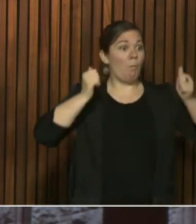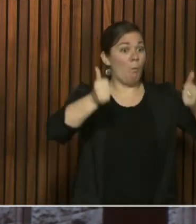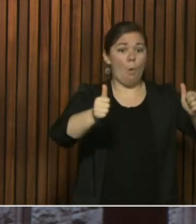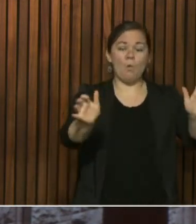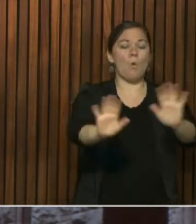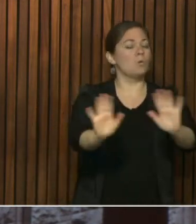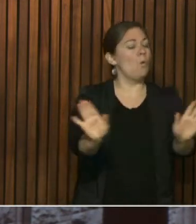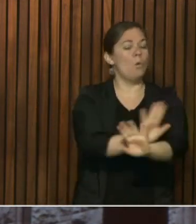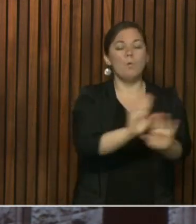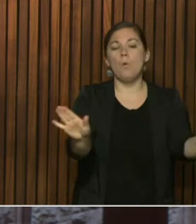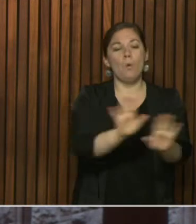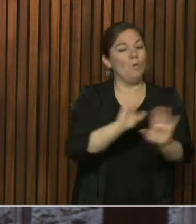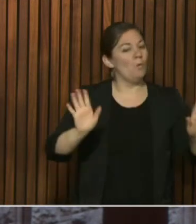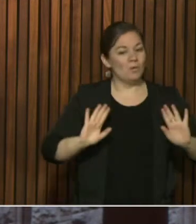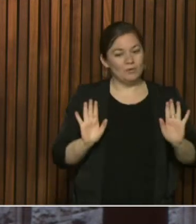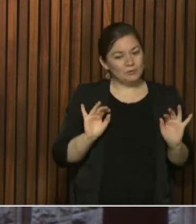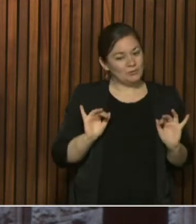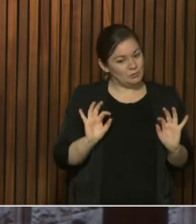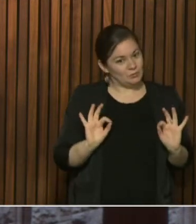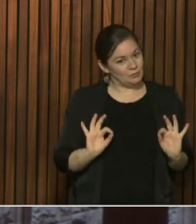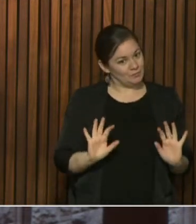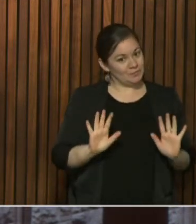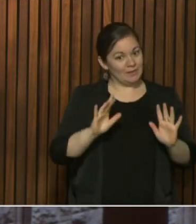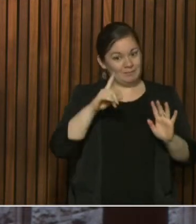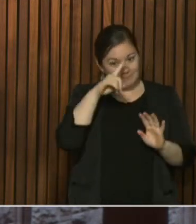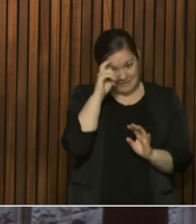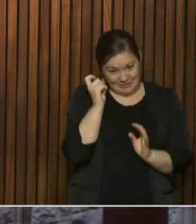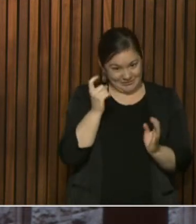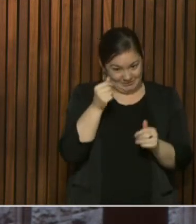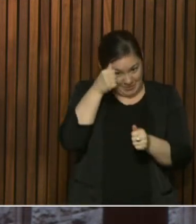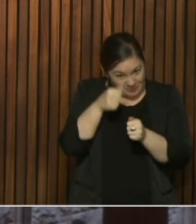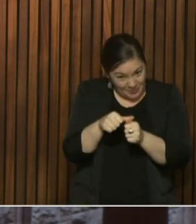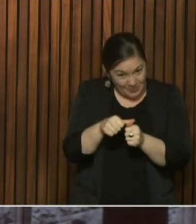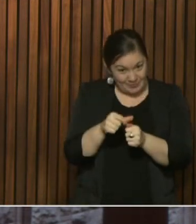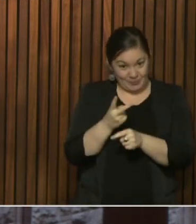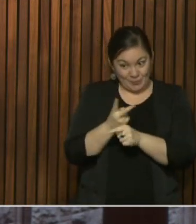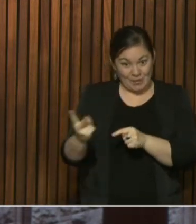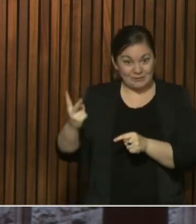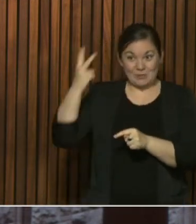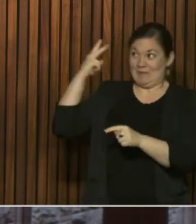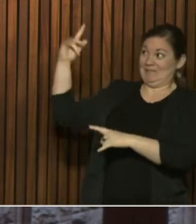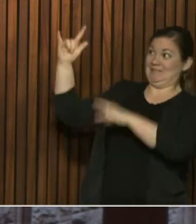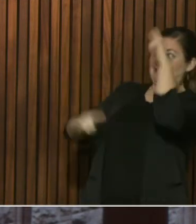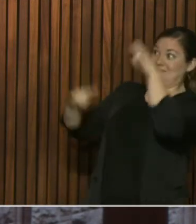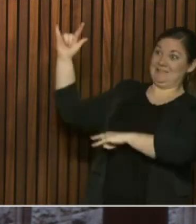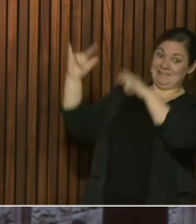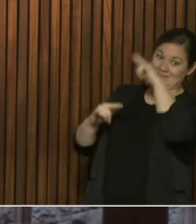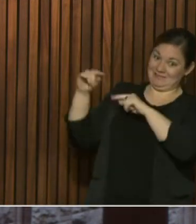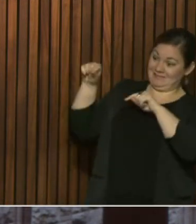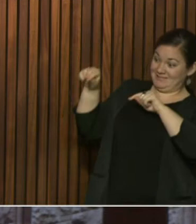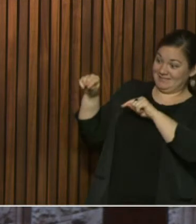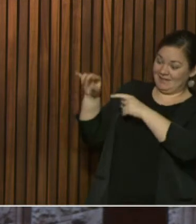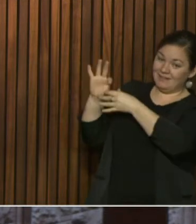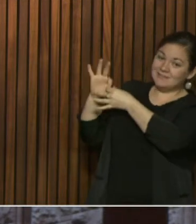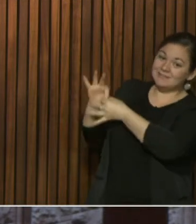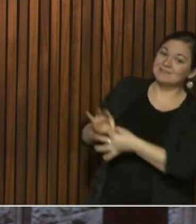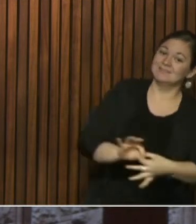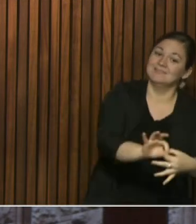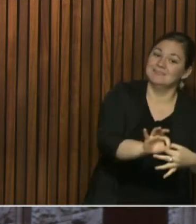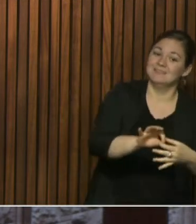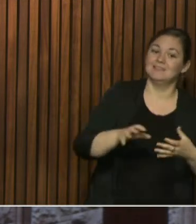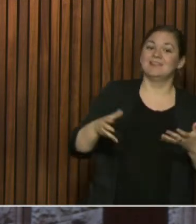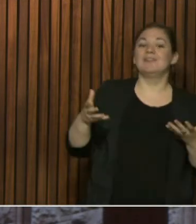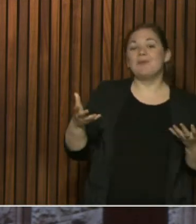looking at the amount of travel people back in the two-week period before, we didn't have a major drop that would affect it until